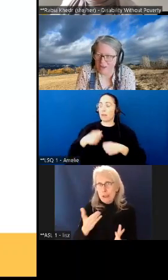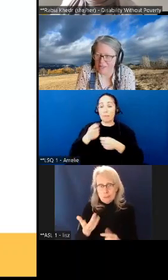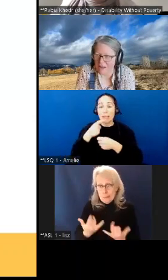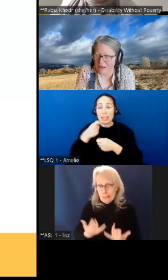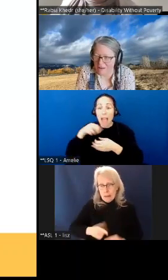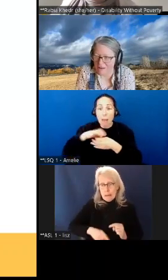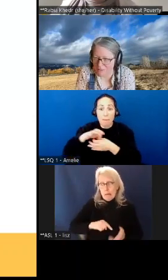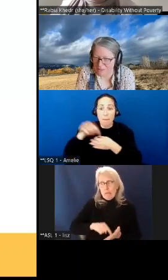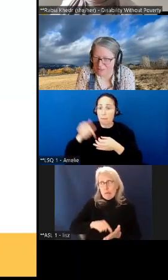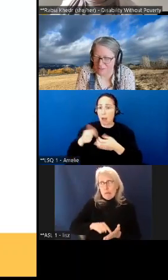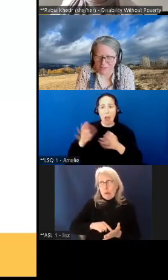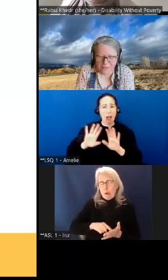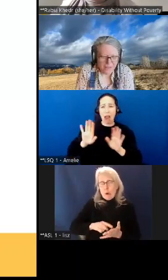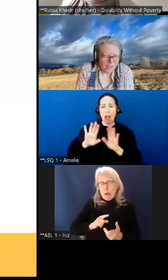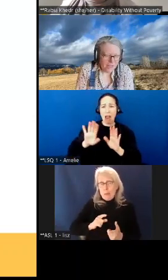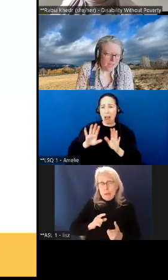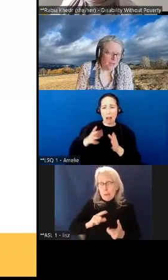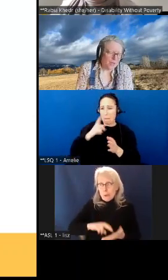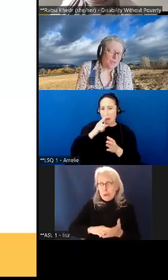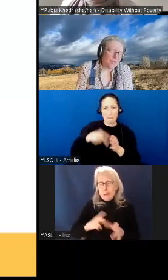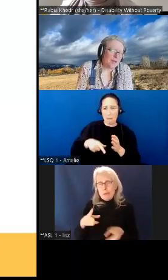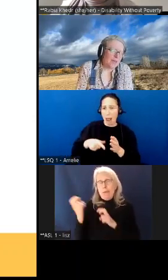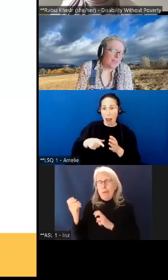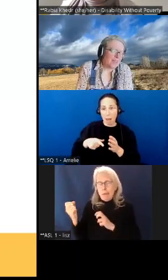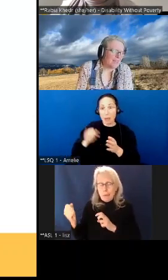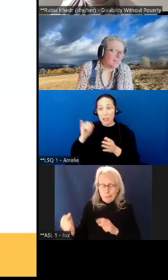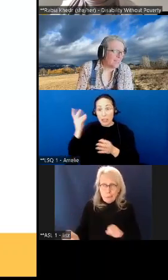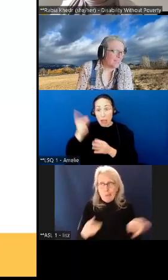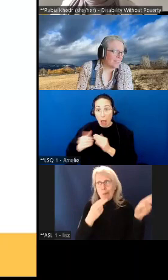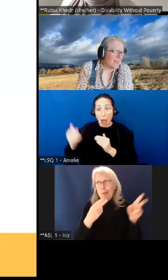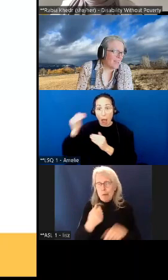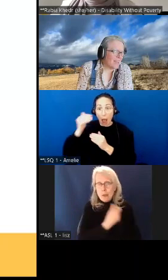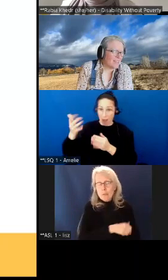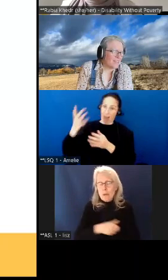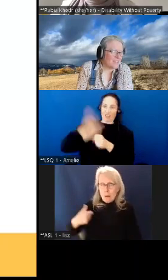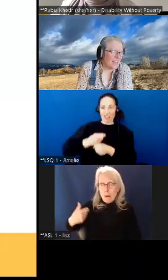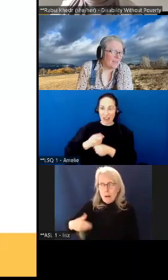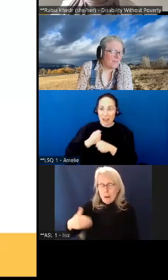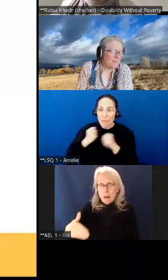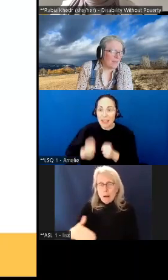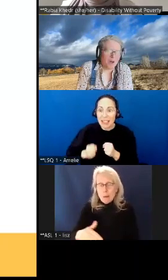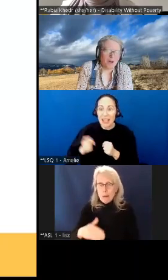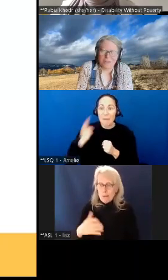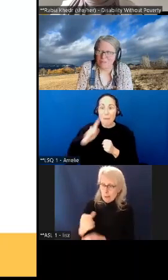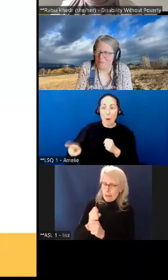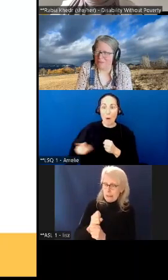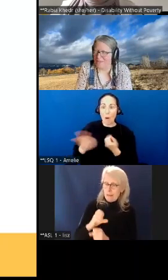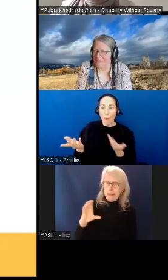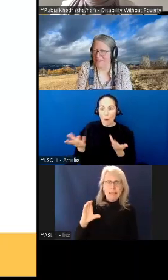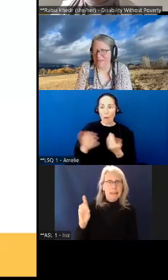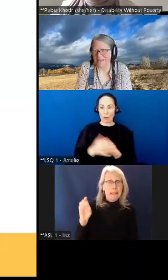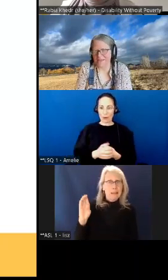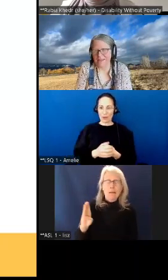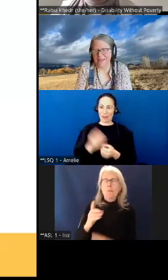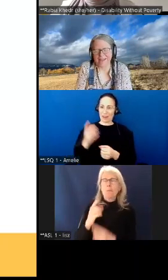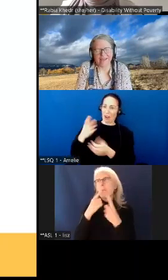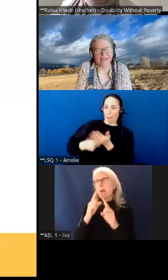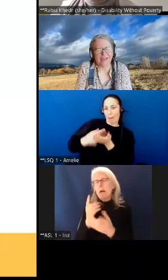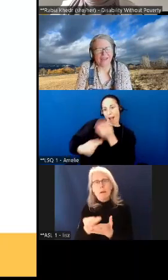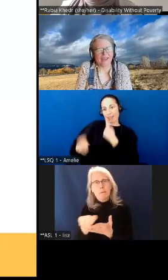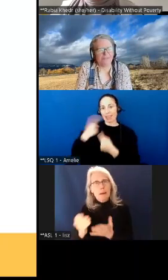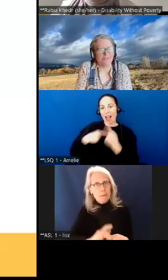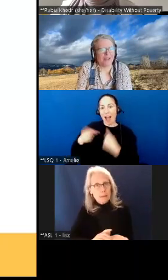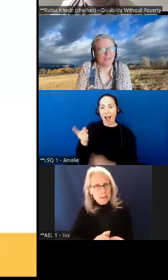loop of going back into hospital and you know so i think that i think as you say that possibility it